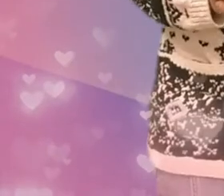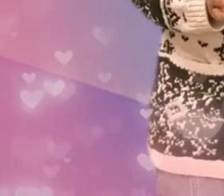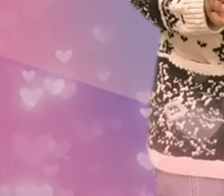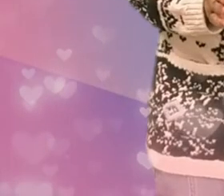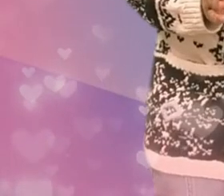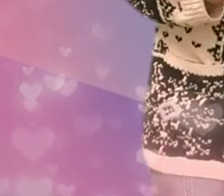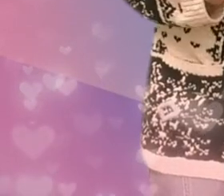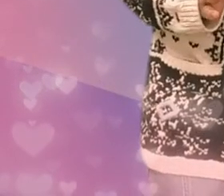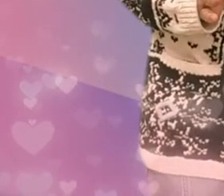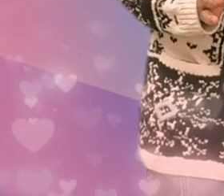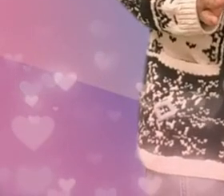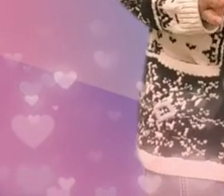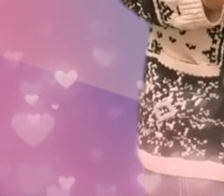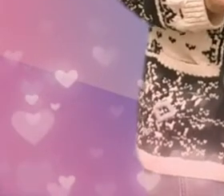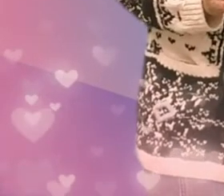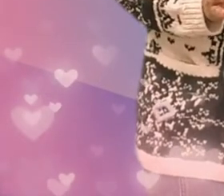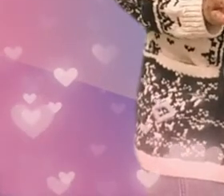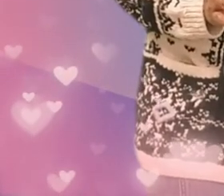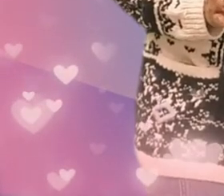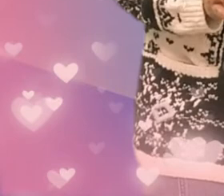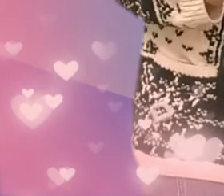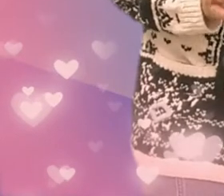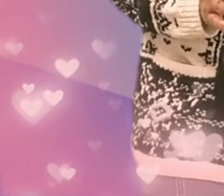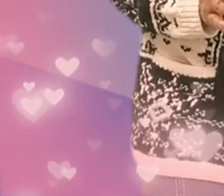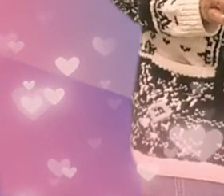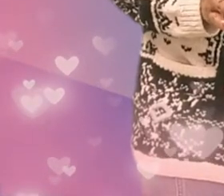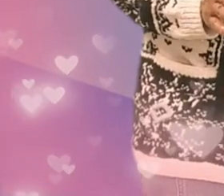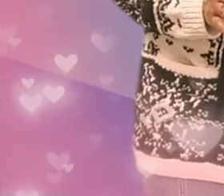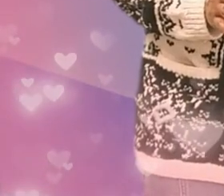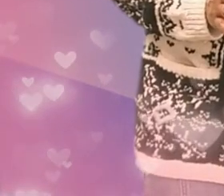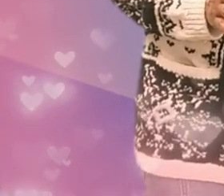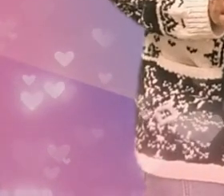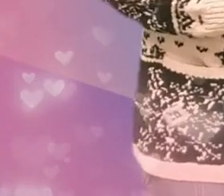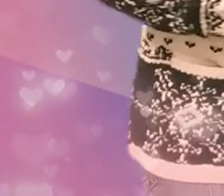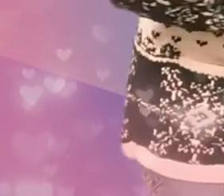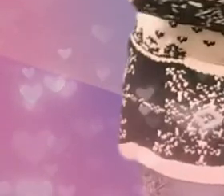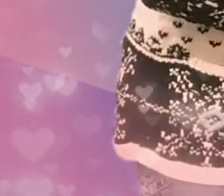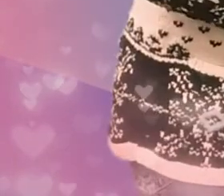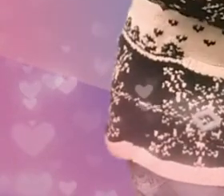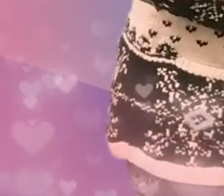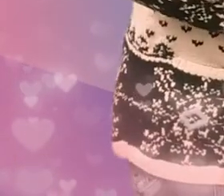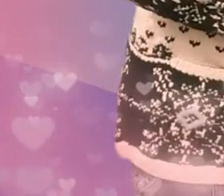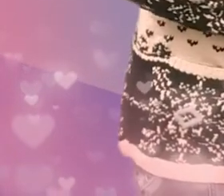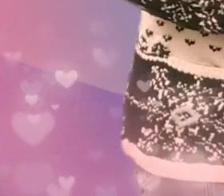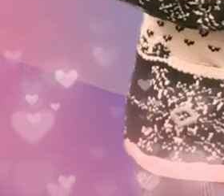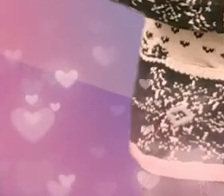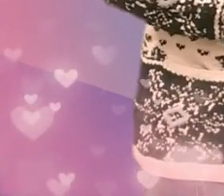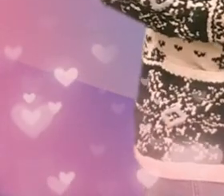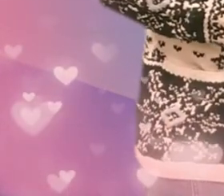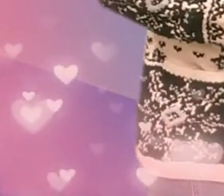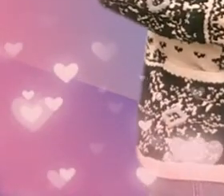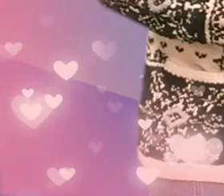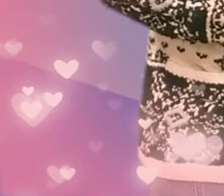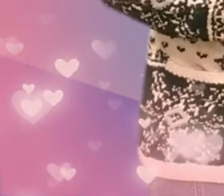boys and girls i'm excited this month we're talking about communication and i have with me miss